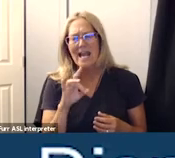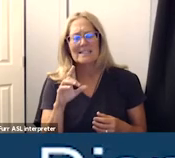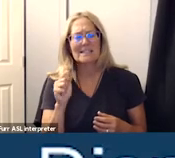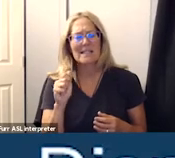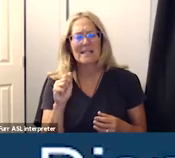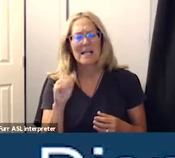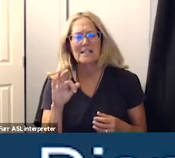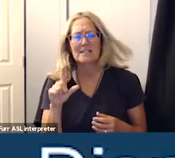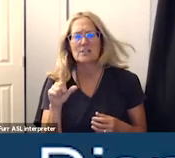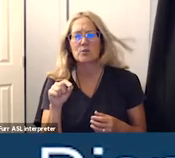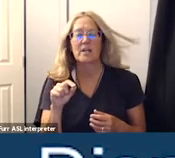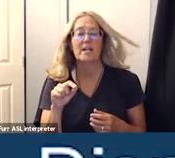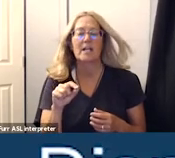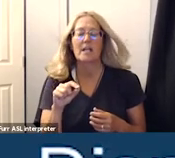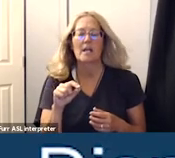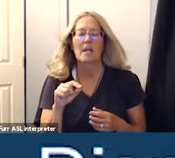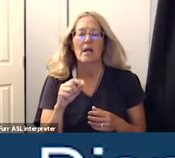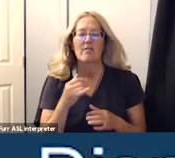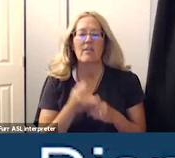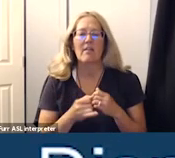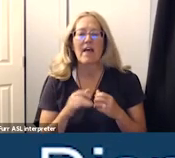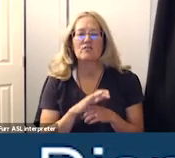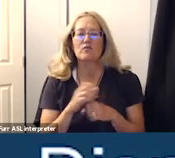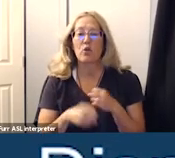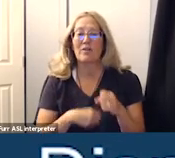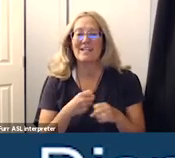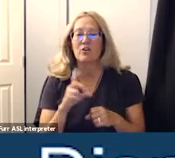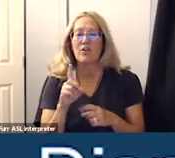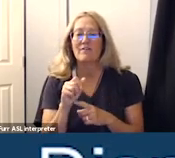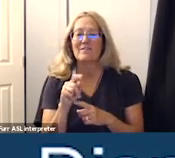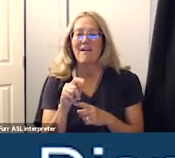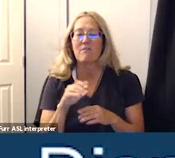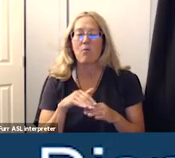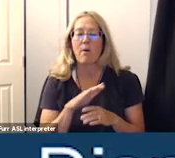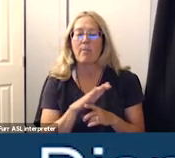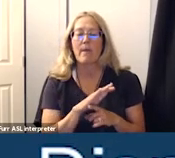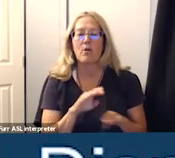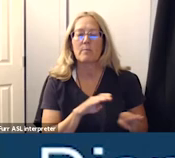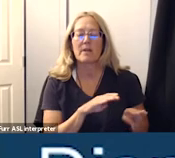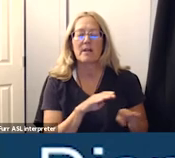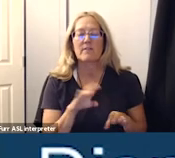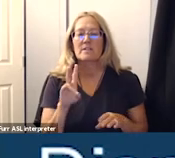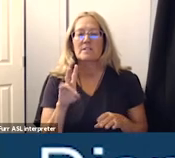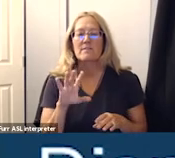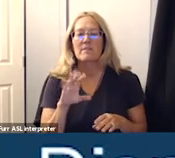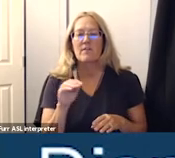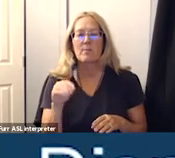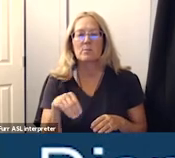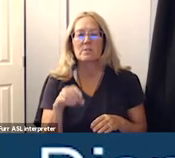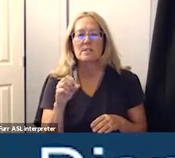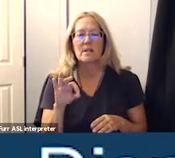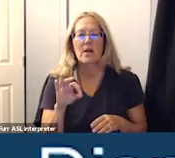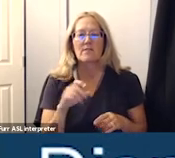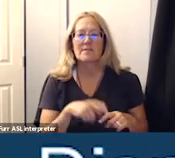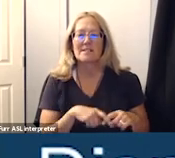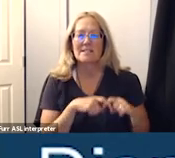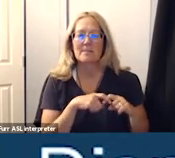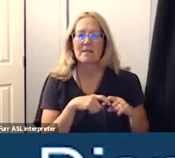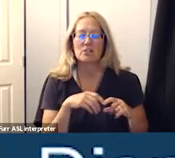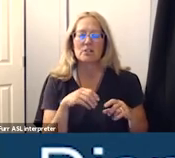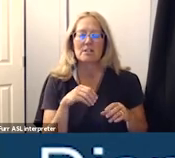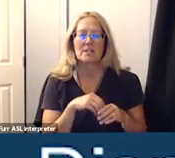full year of data on behavior um percent of the suspensions and